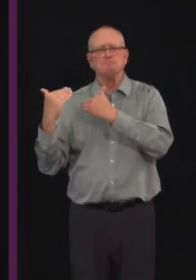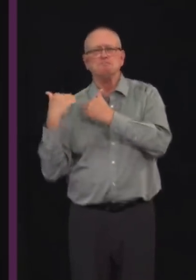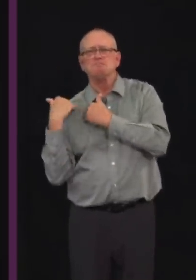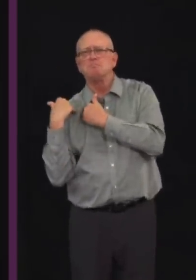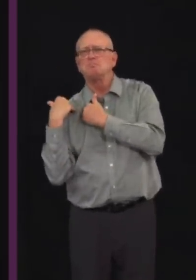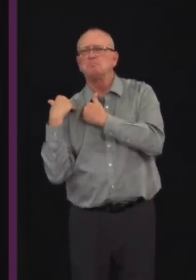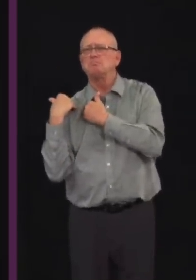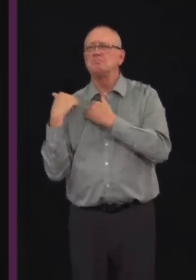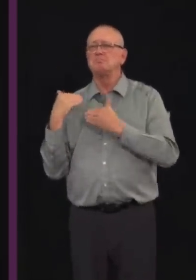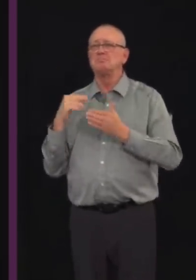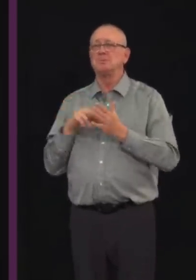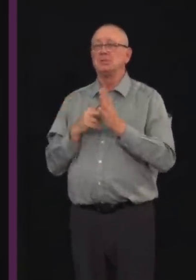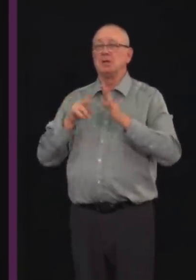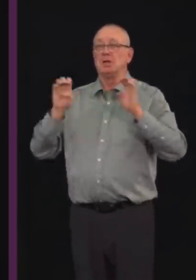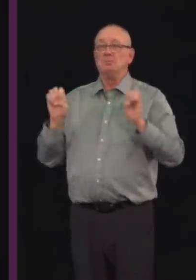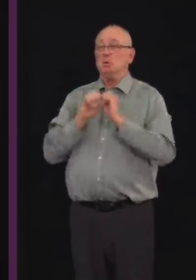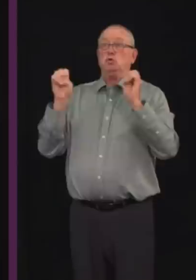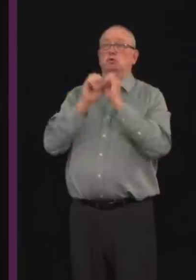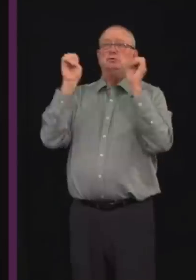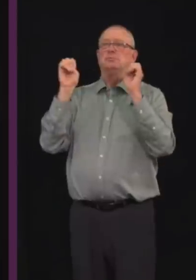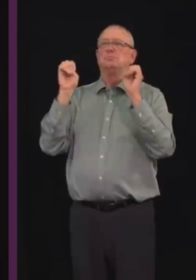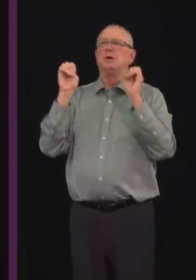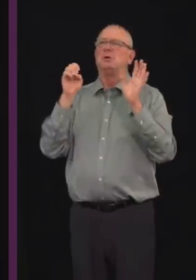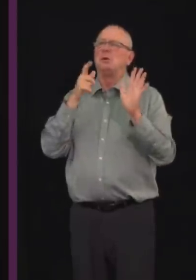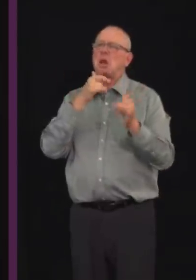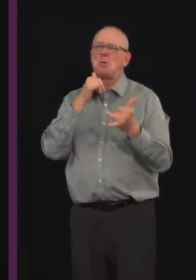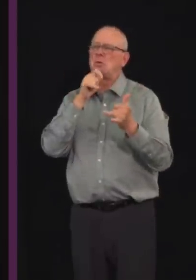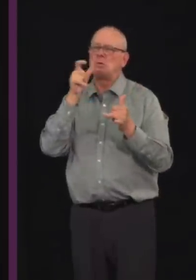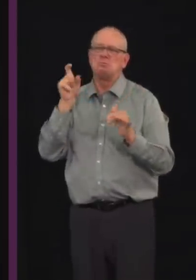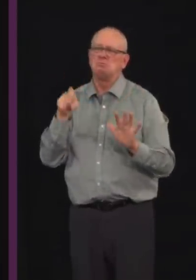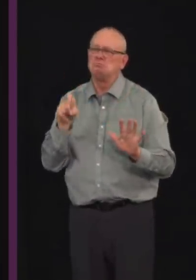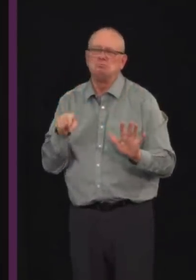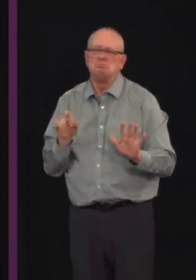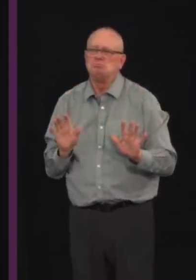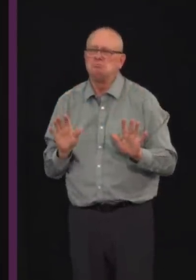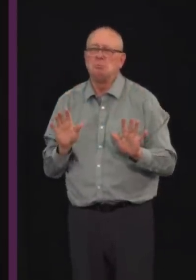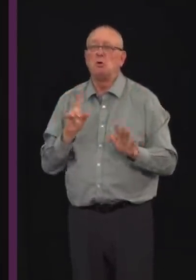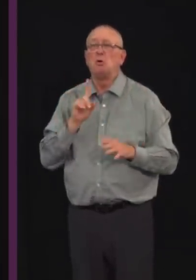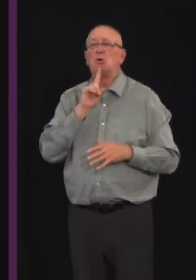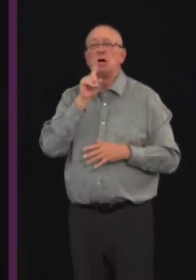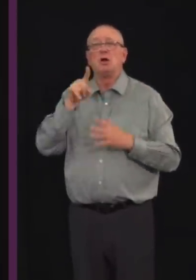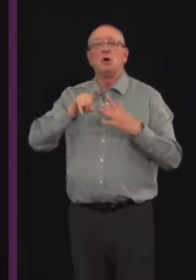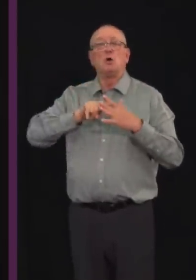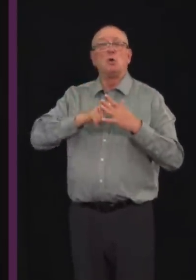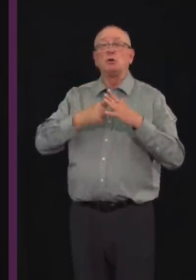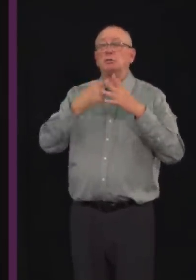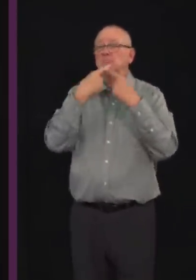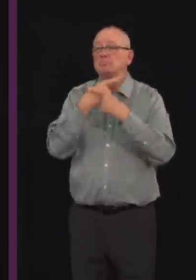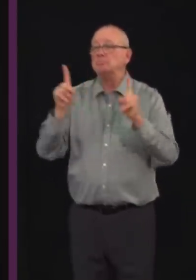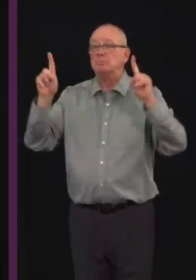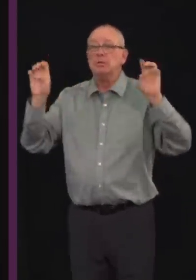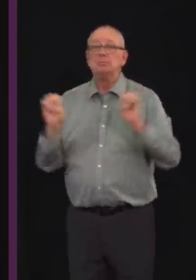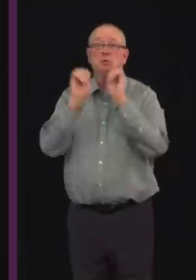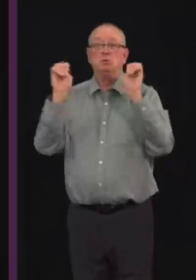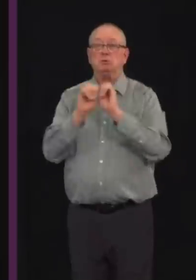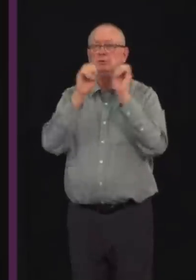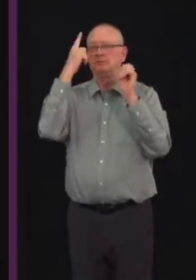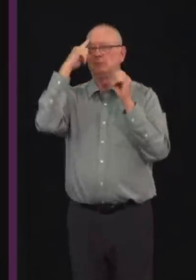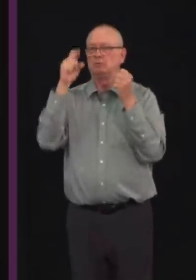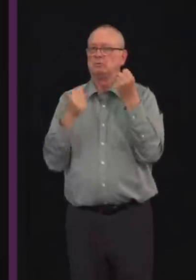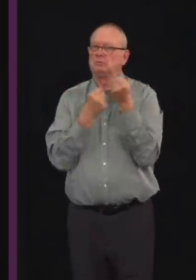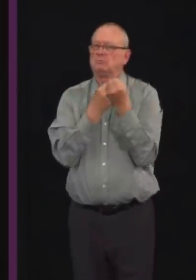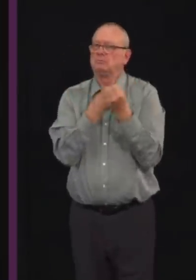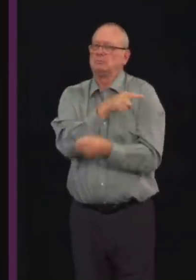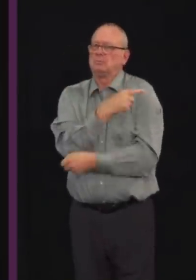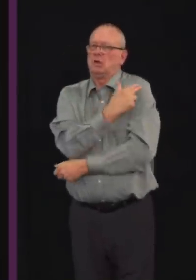put in place mainly to plan for a potential overwhelming of the health care system which we can be grateful we never came close to over the